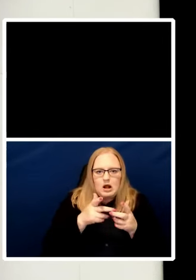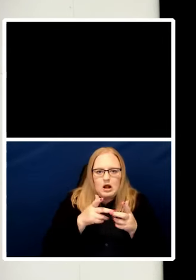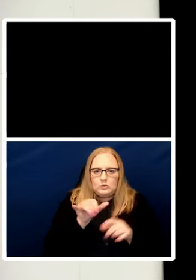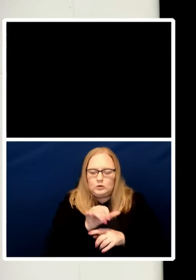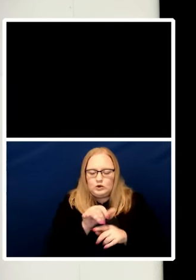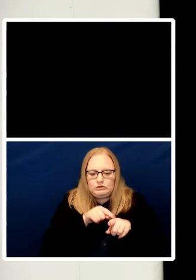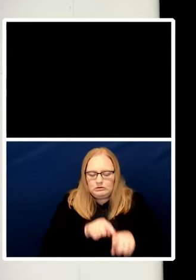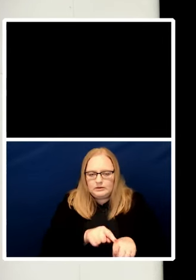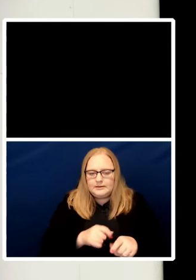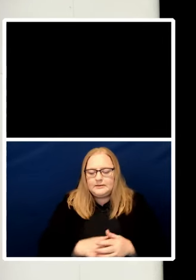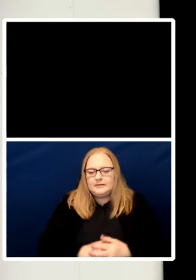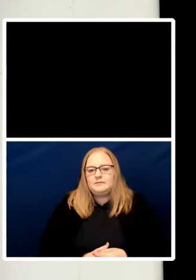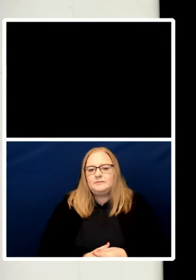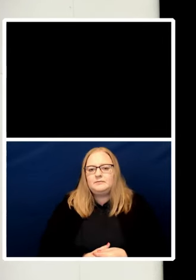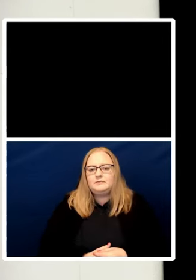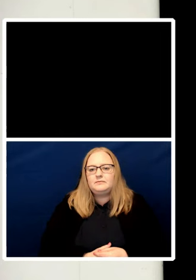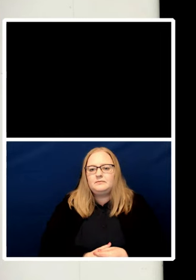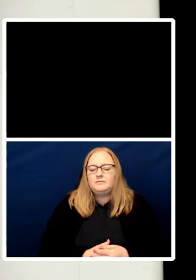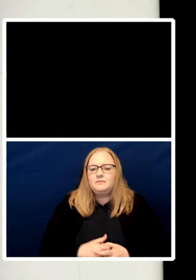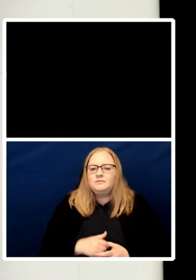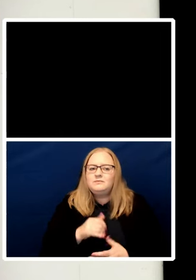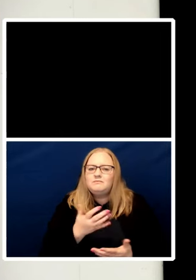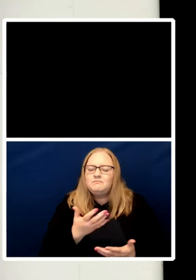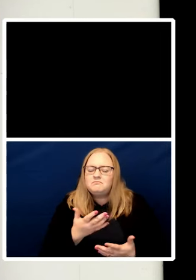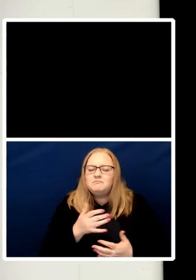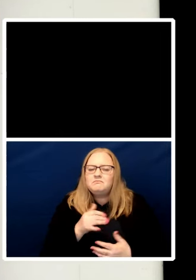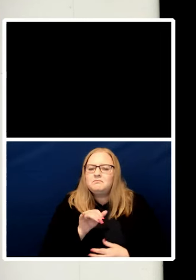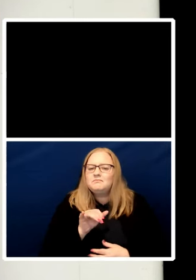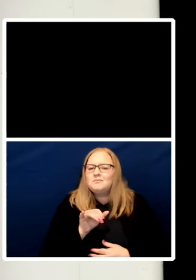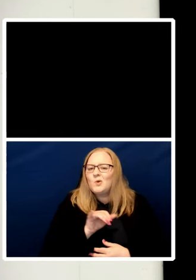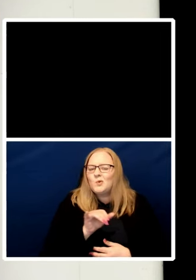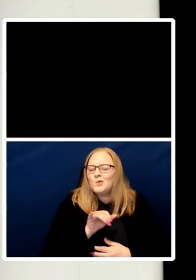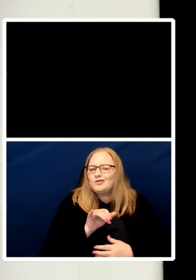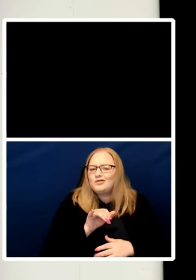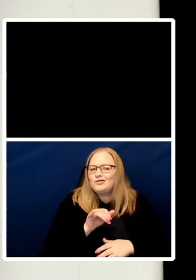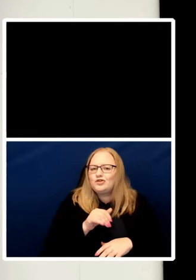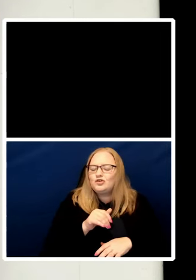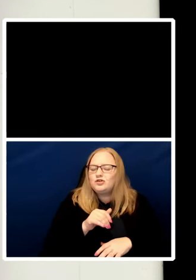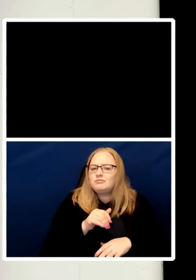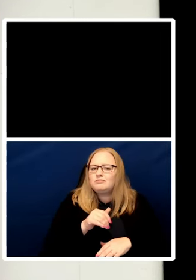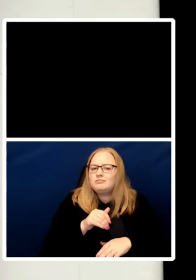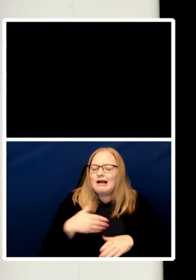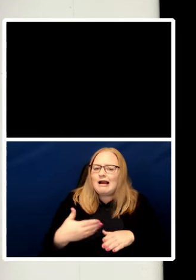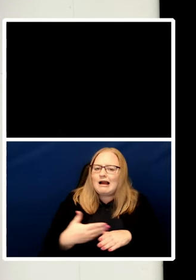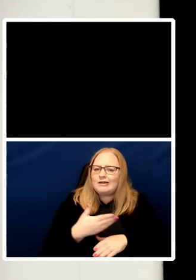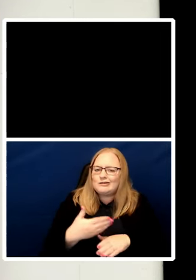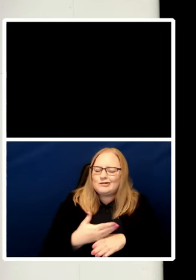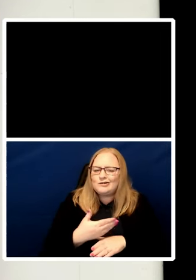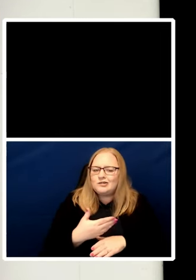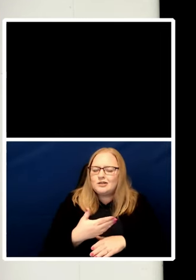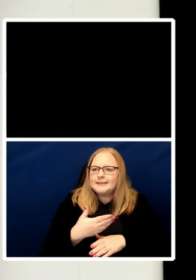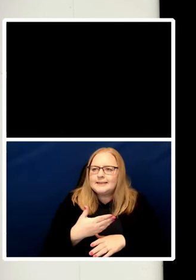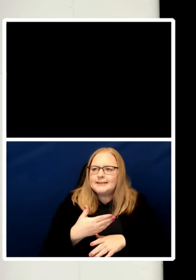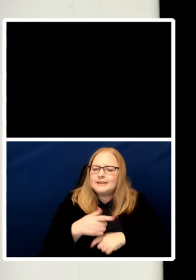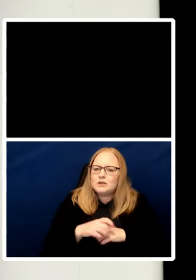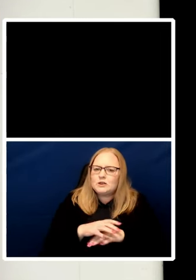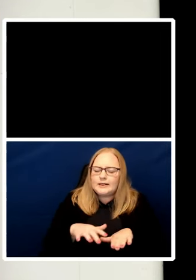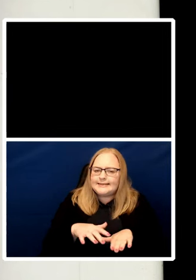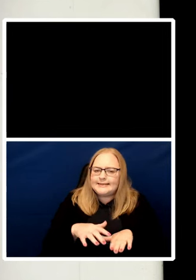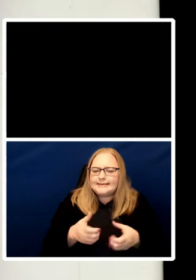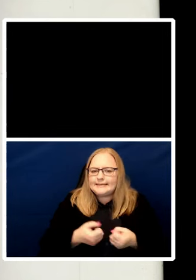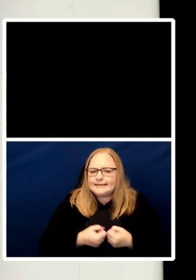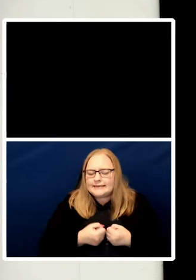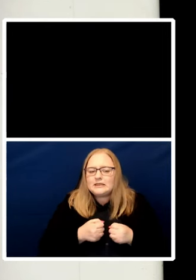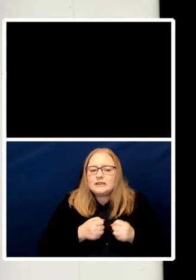may be conscionable. I'm talking here about human rights values and principles rather than laws for two reasons.